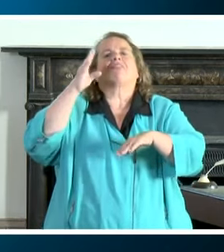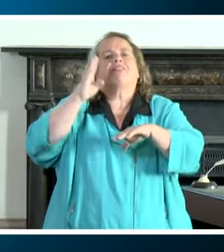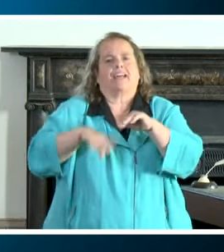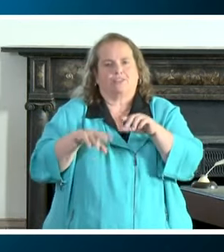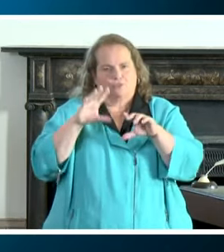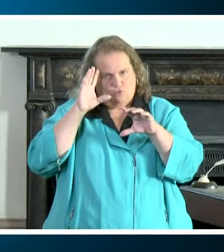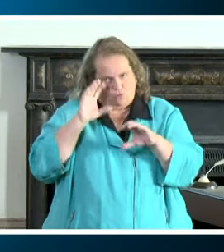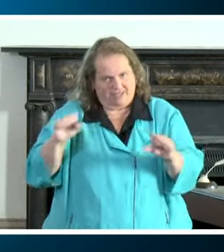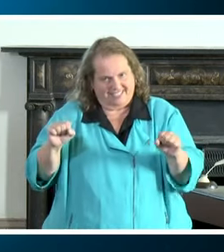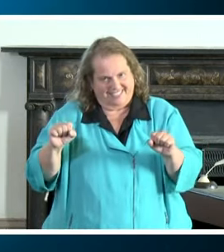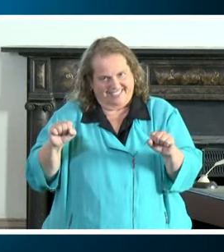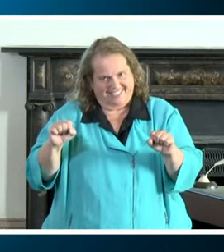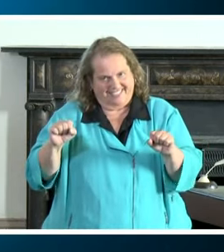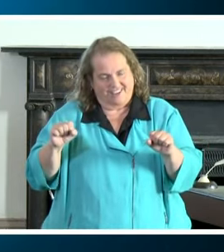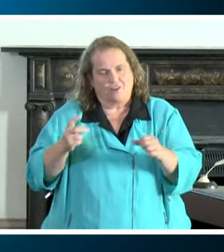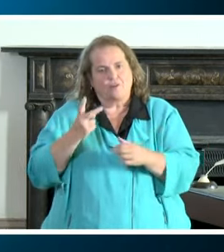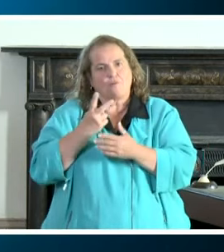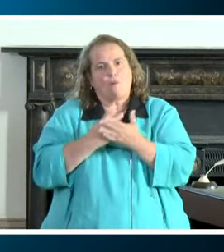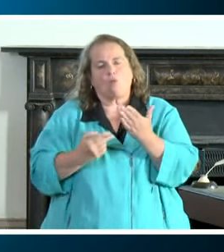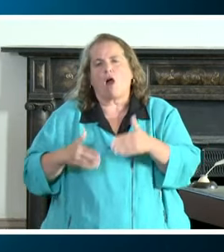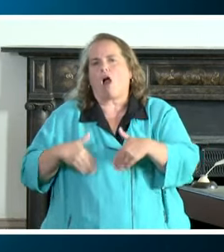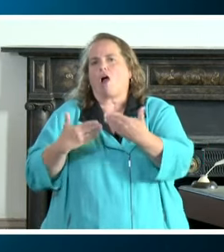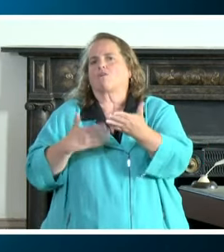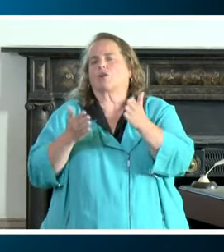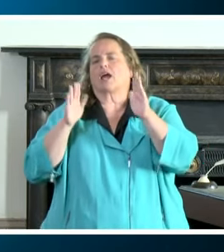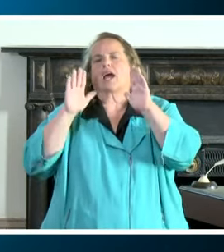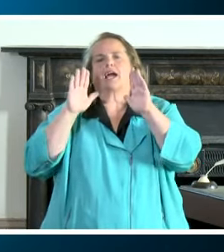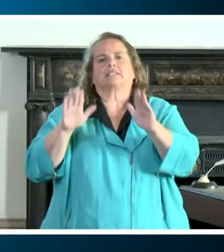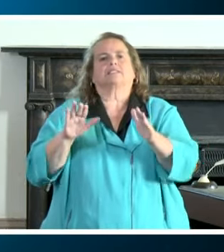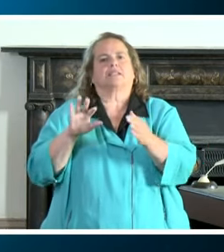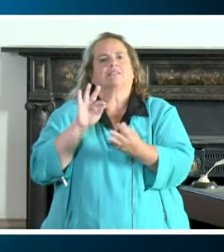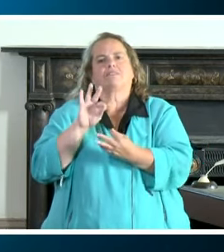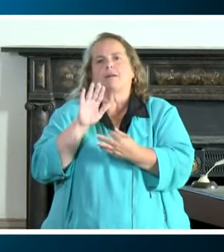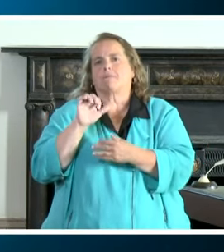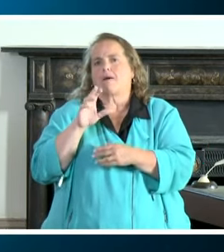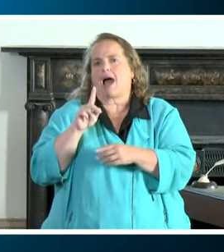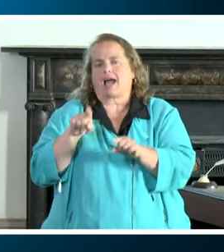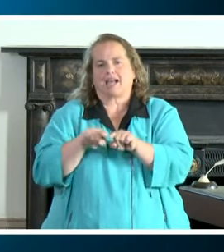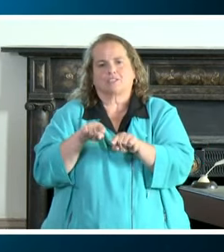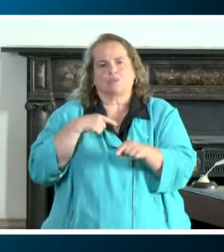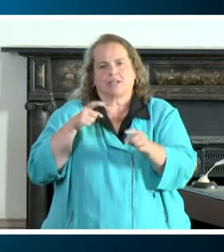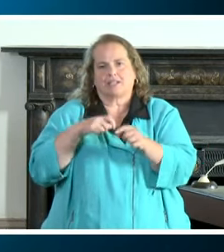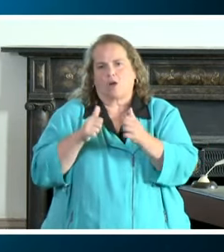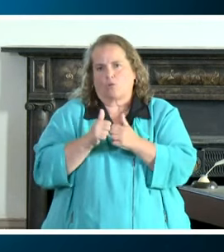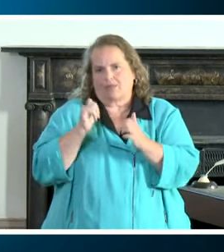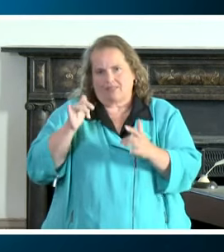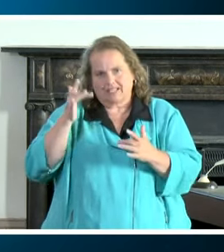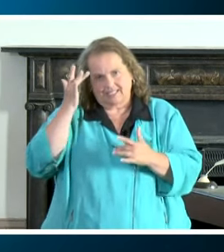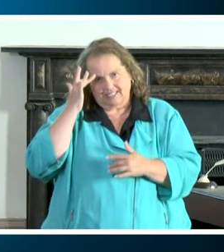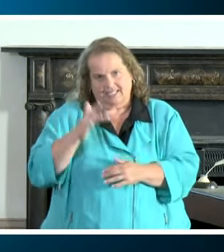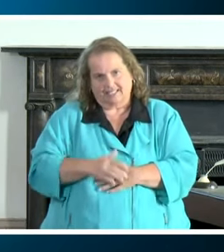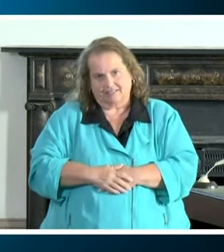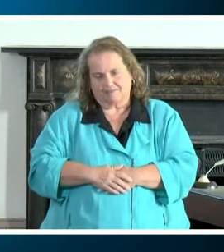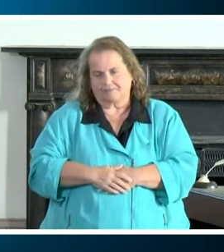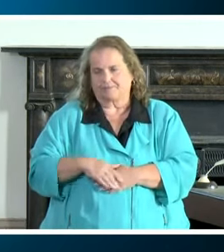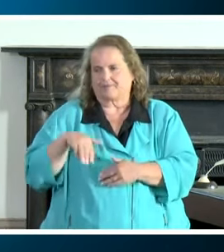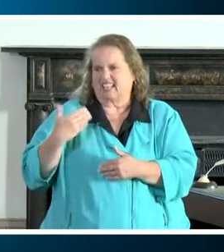and, uh, and both offered excellent feedback as we've dealt with this pandemic. Uh, next slide, please.